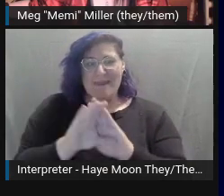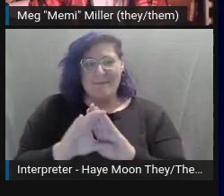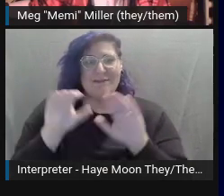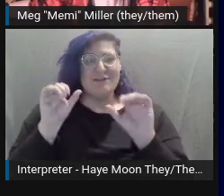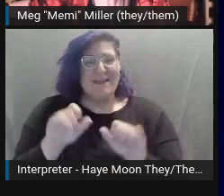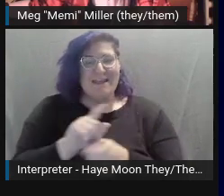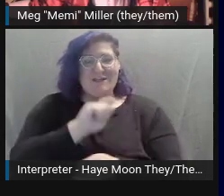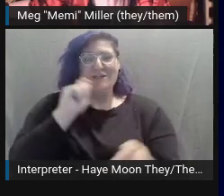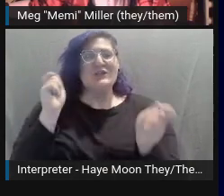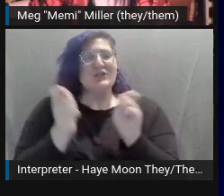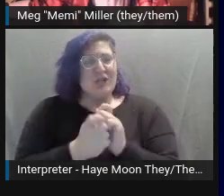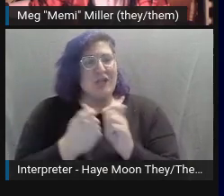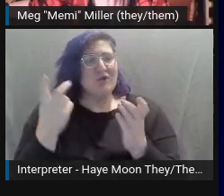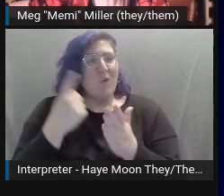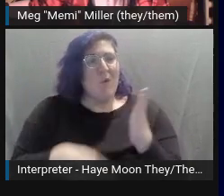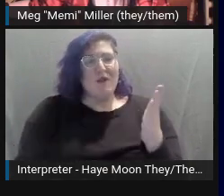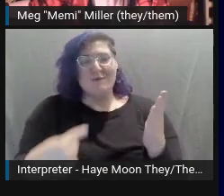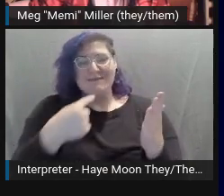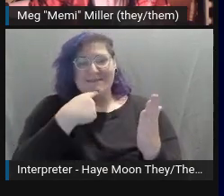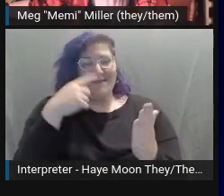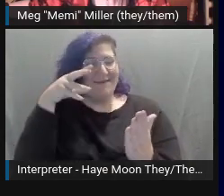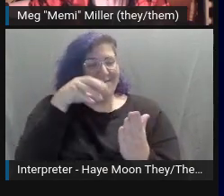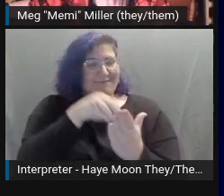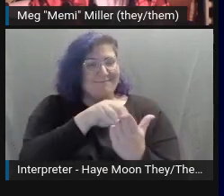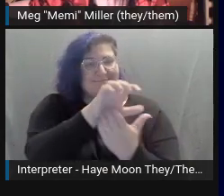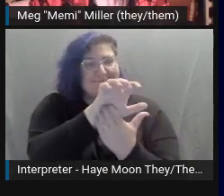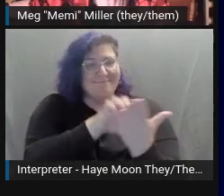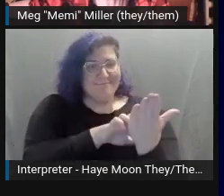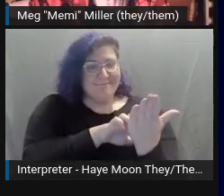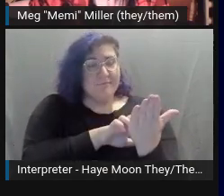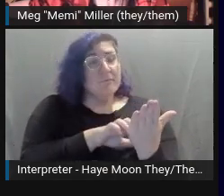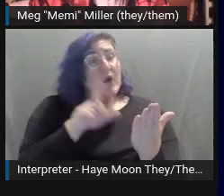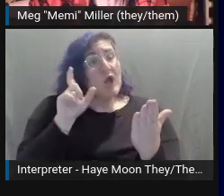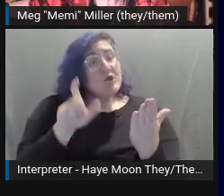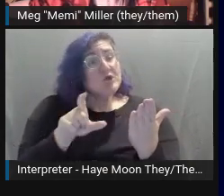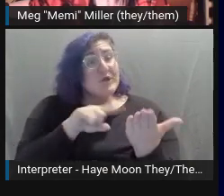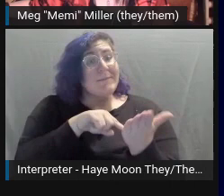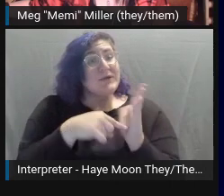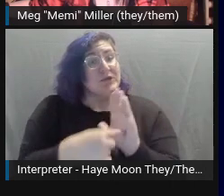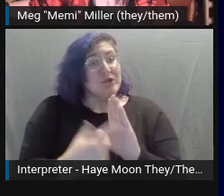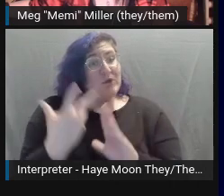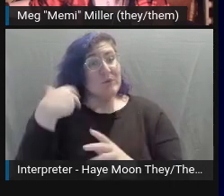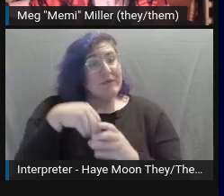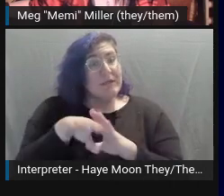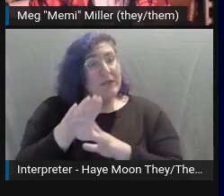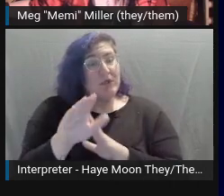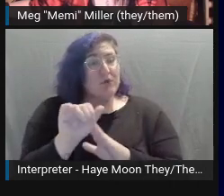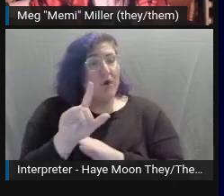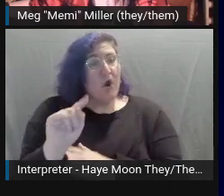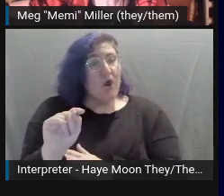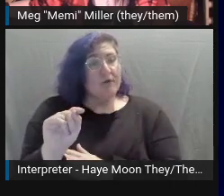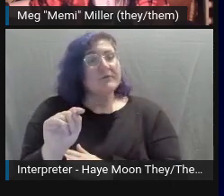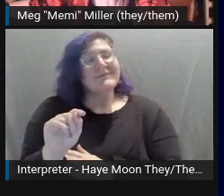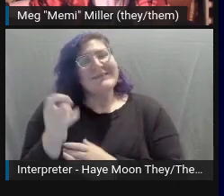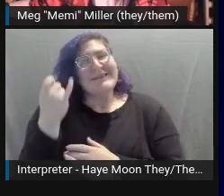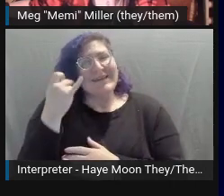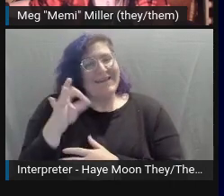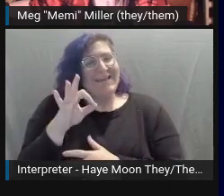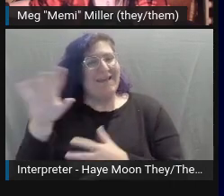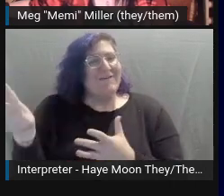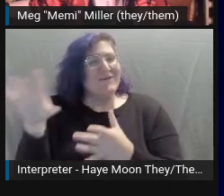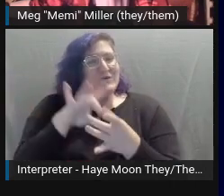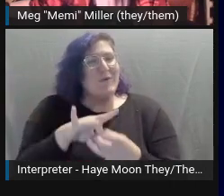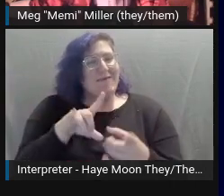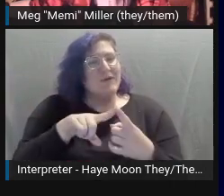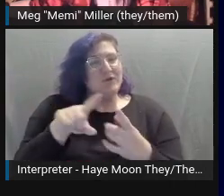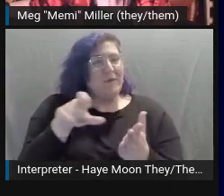It should be reflected in your alt text, especially if it's more relevant to the content of the page it's on. For example, my alt text for this